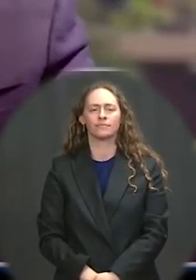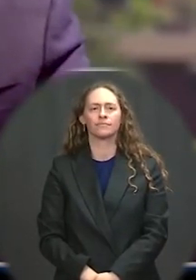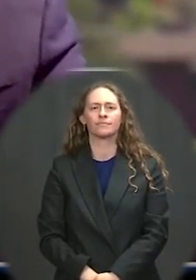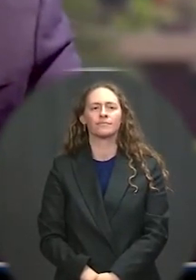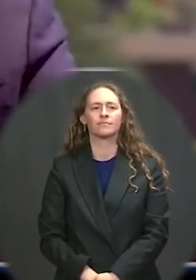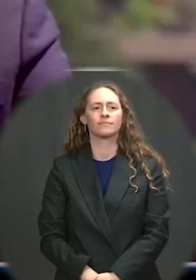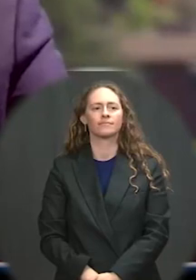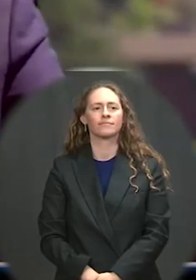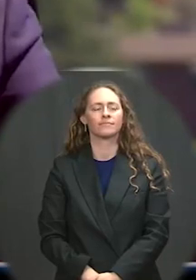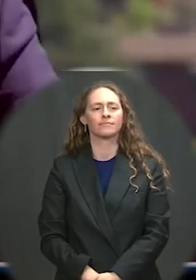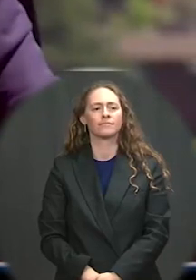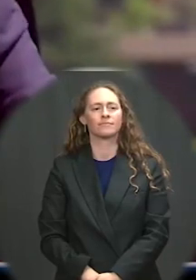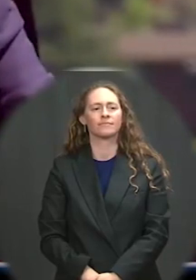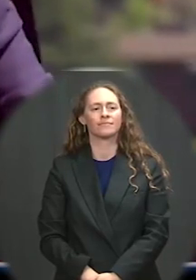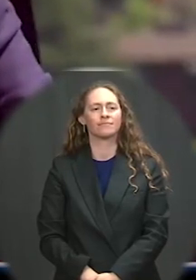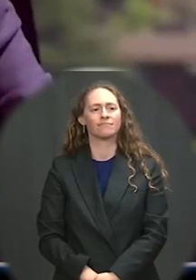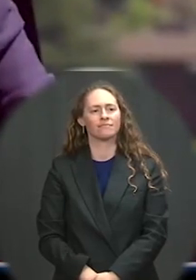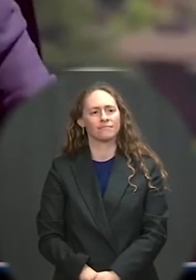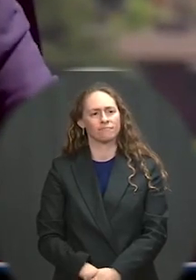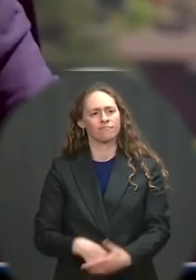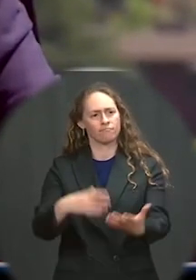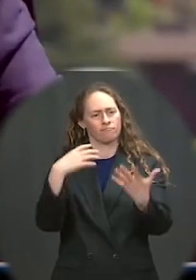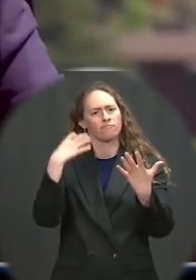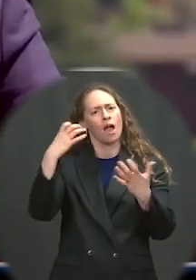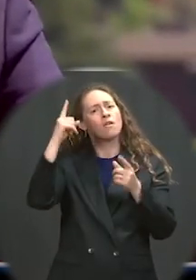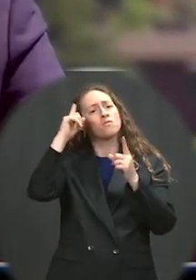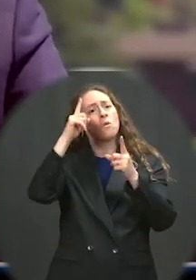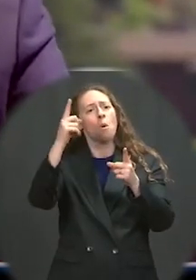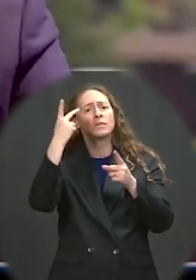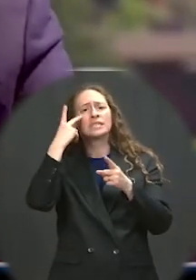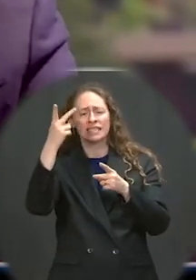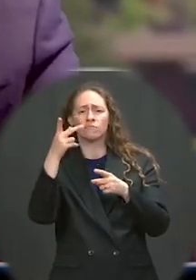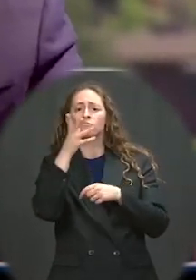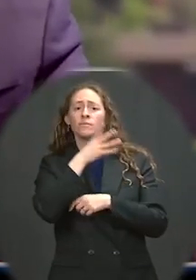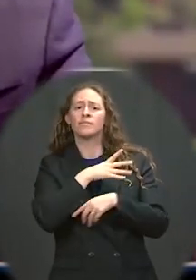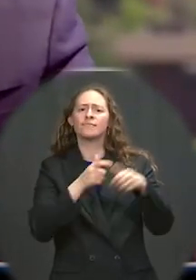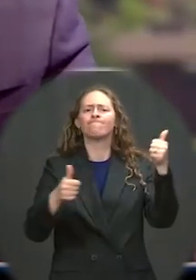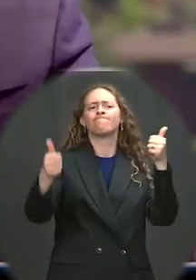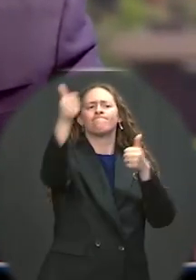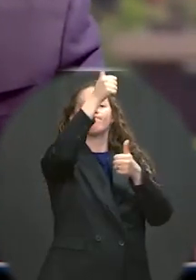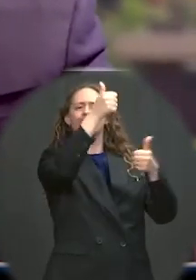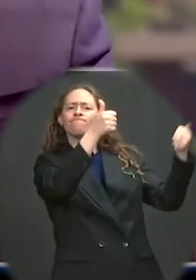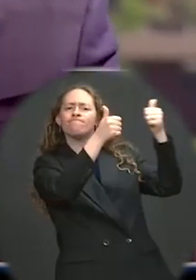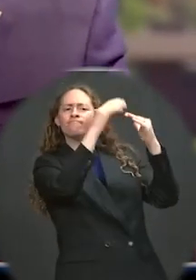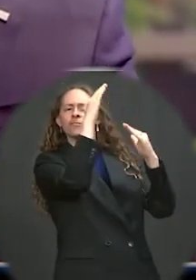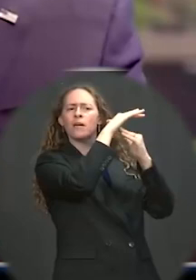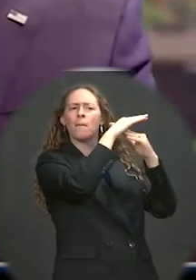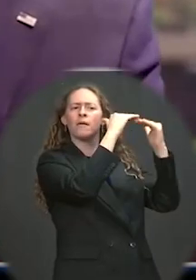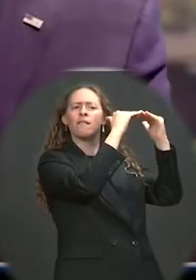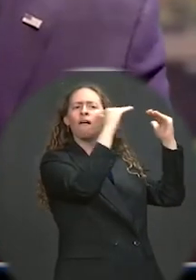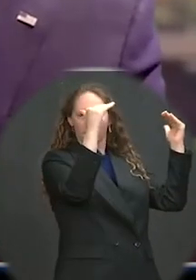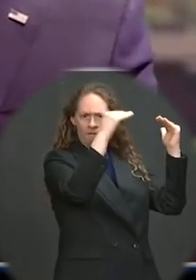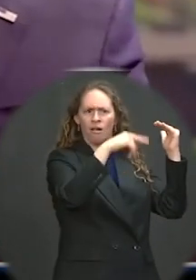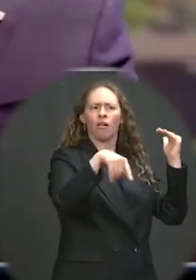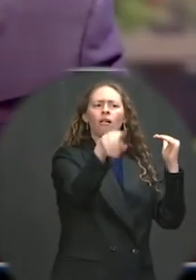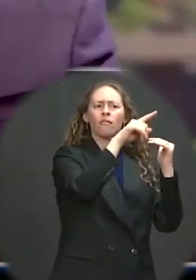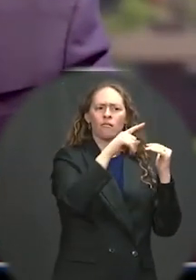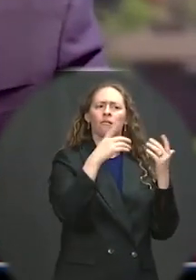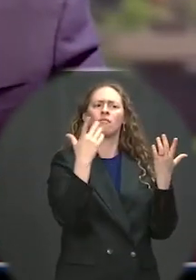We need to see more women at the highest levels of command. We have to make sure that women have the chance to succeed and